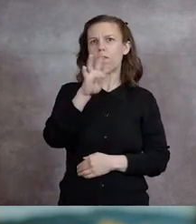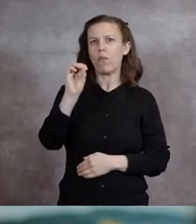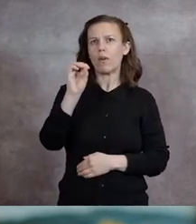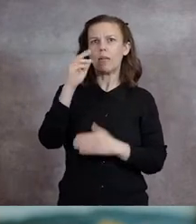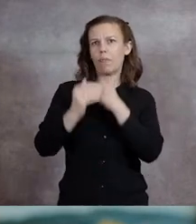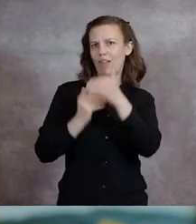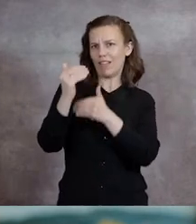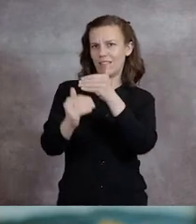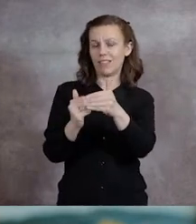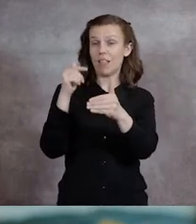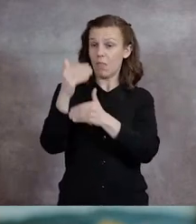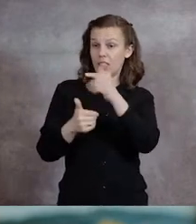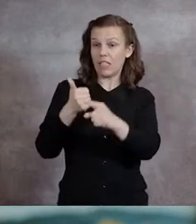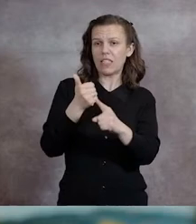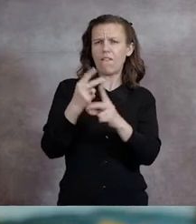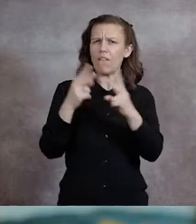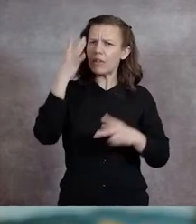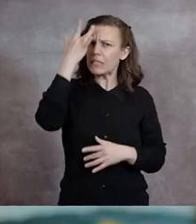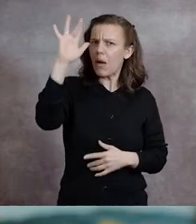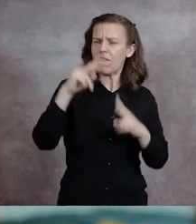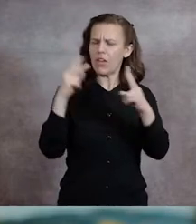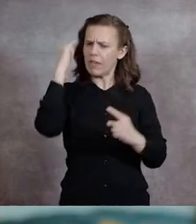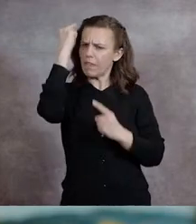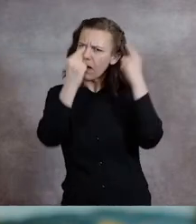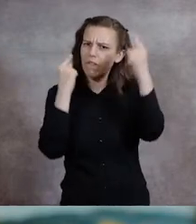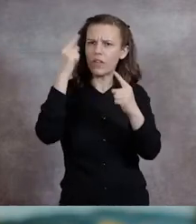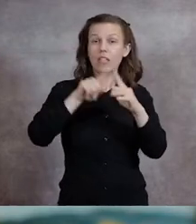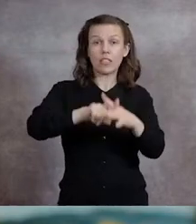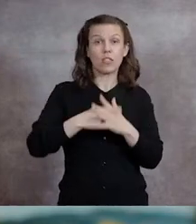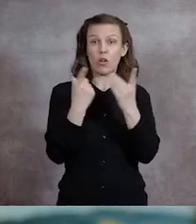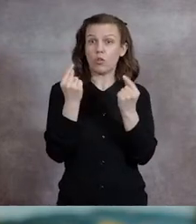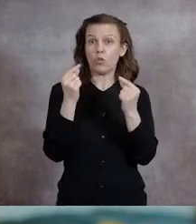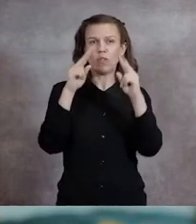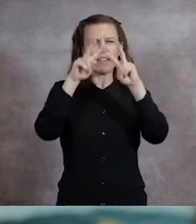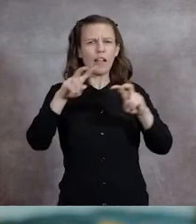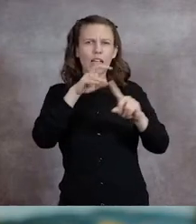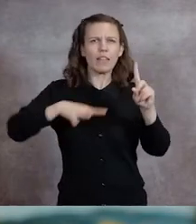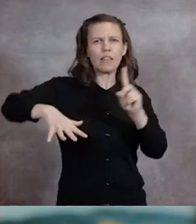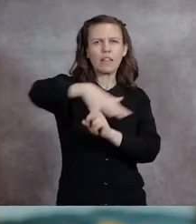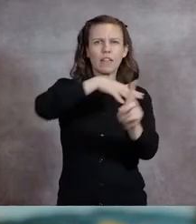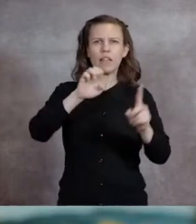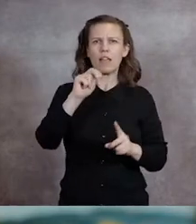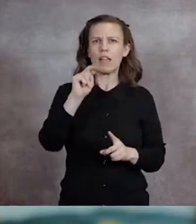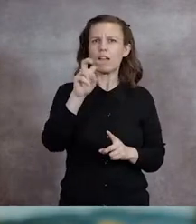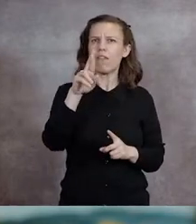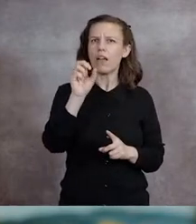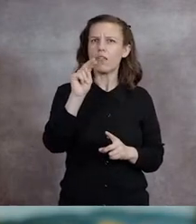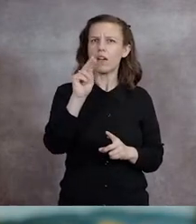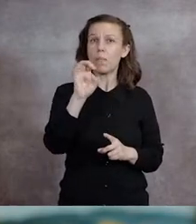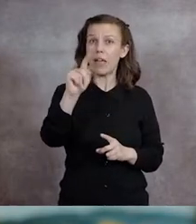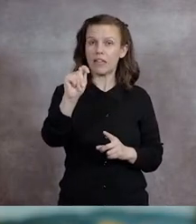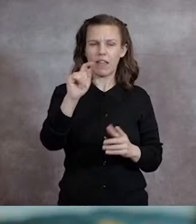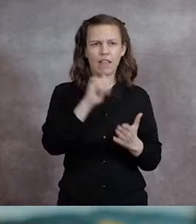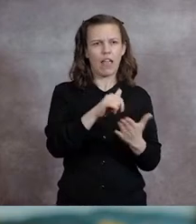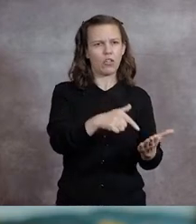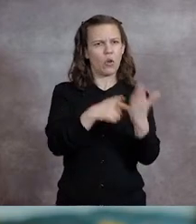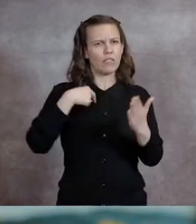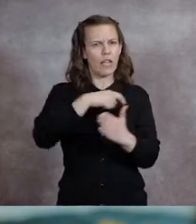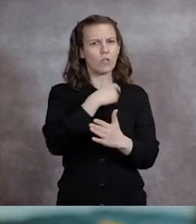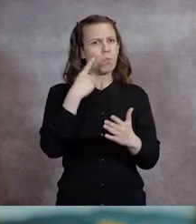A smart and thoughtful process that begins with environmental analysis that clarifies what we are doing well,